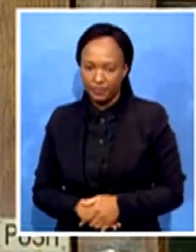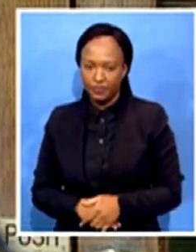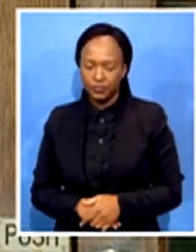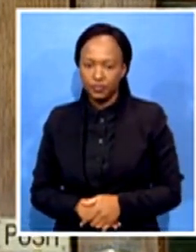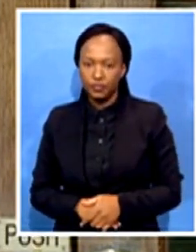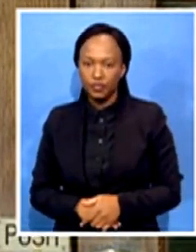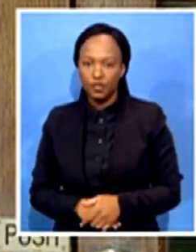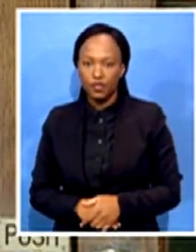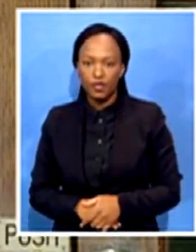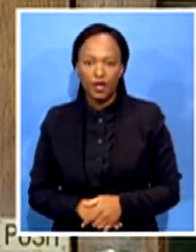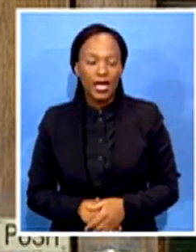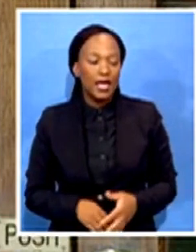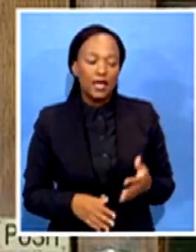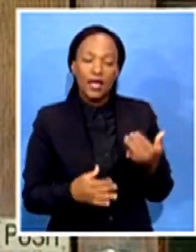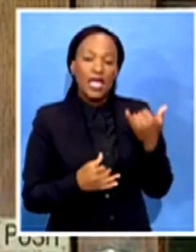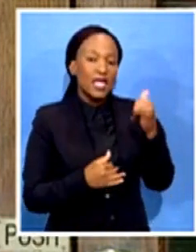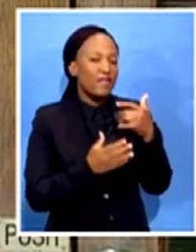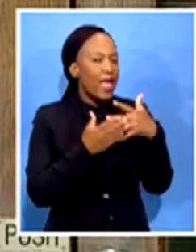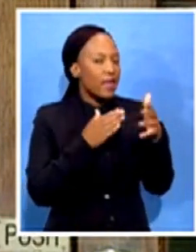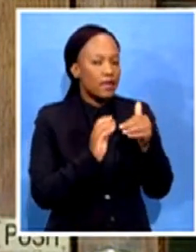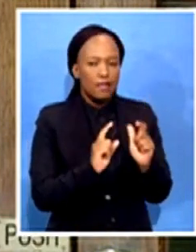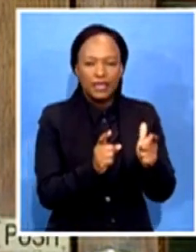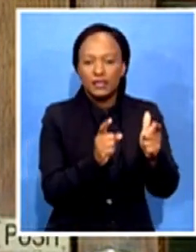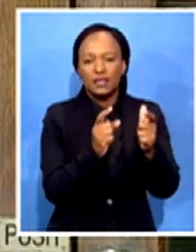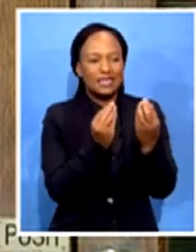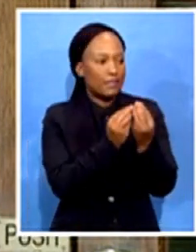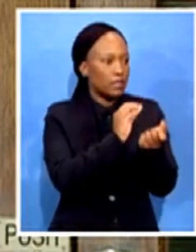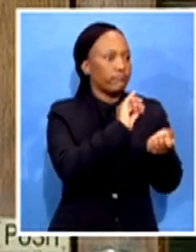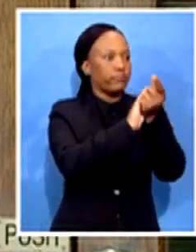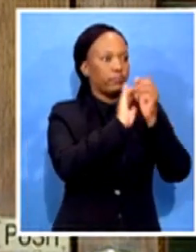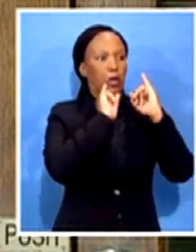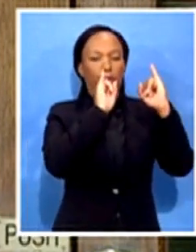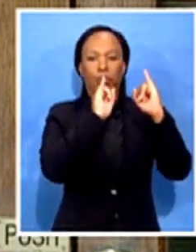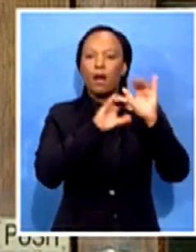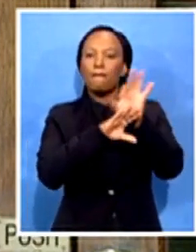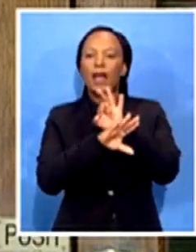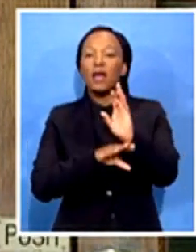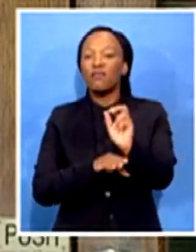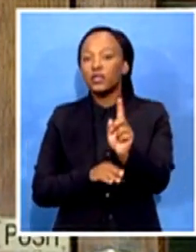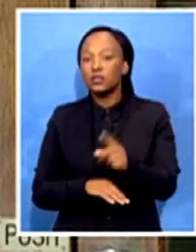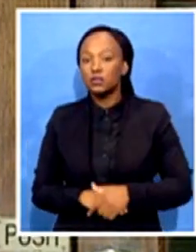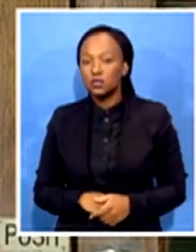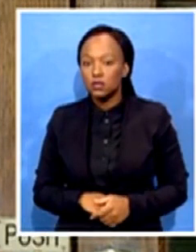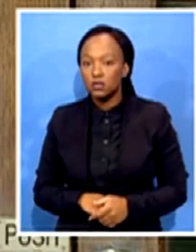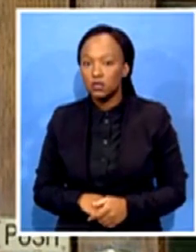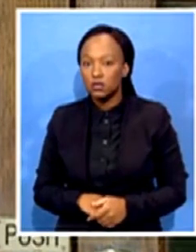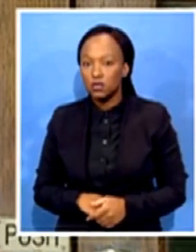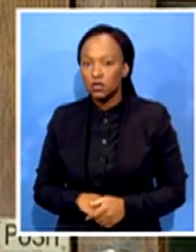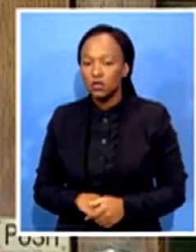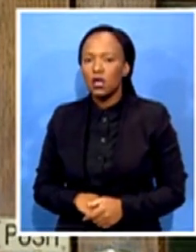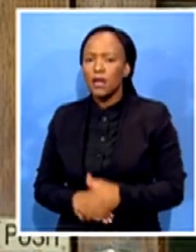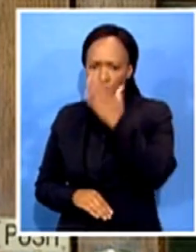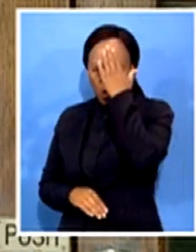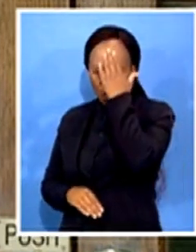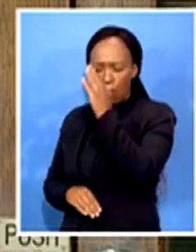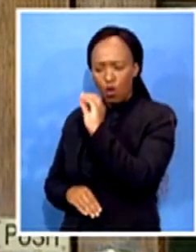eventuality? Well, you know that we have got a pool of markers who are on standby, who will be able to come